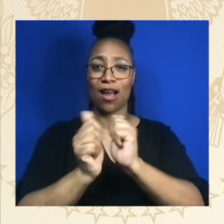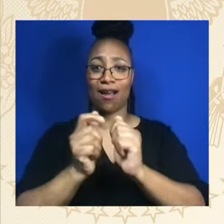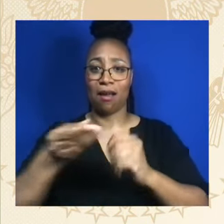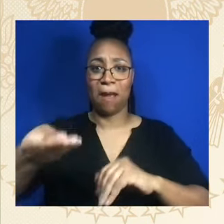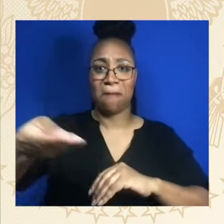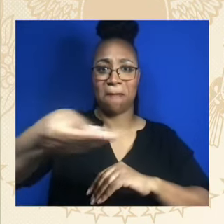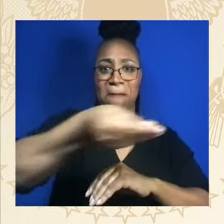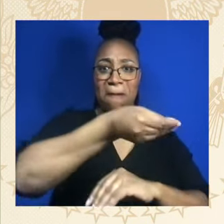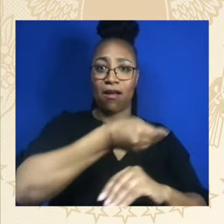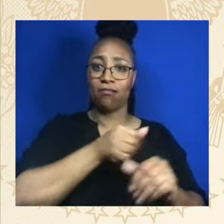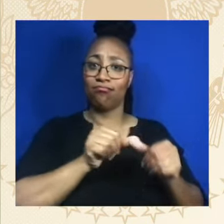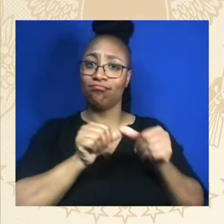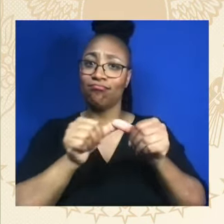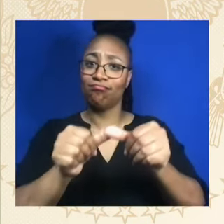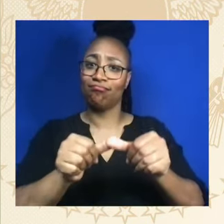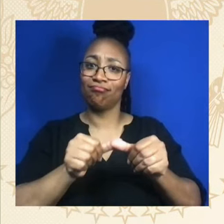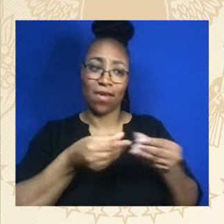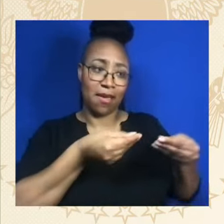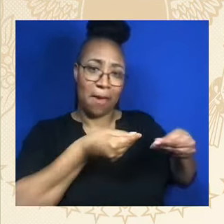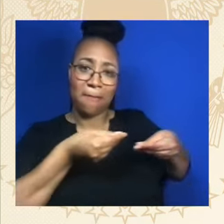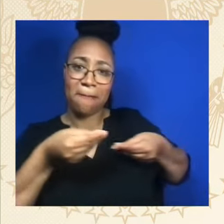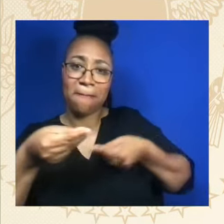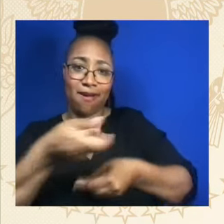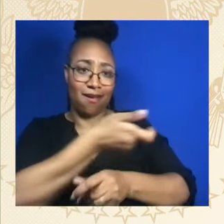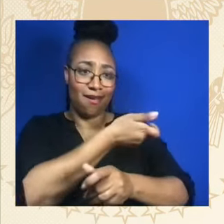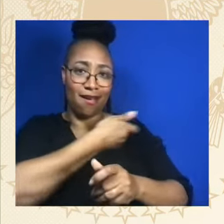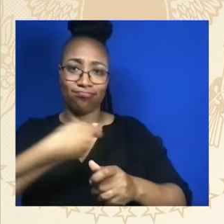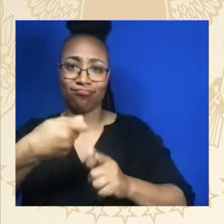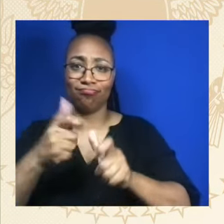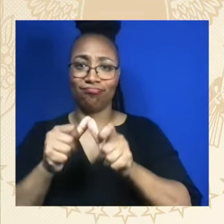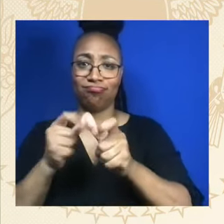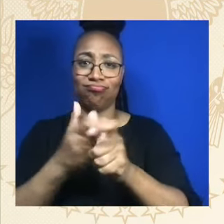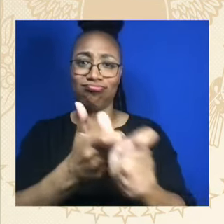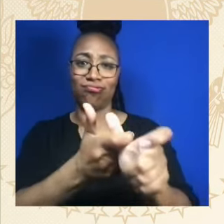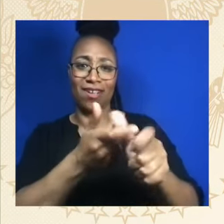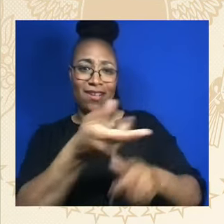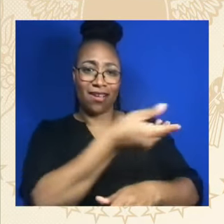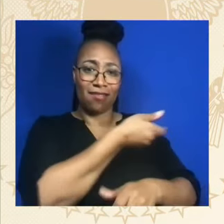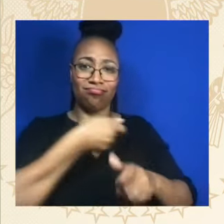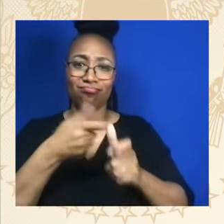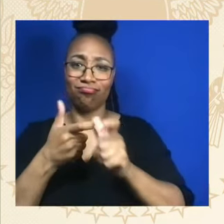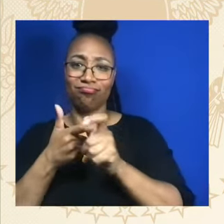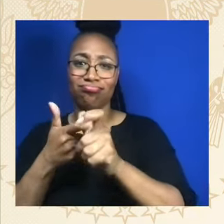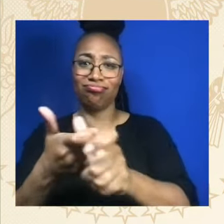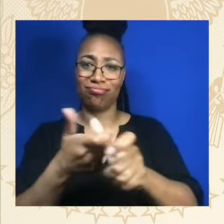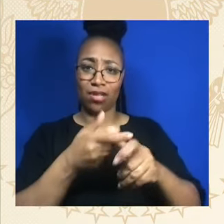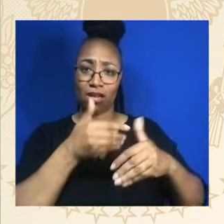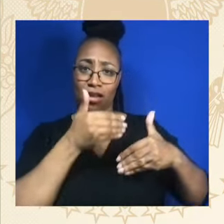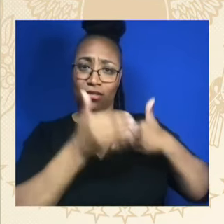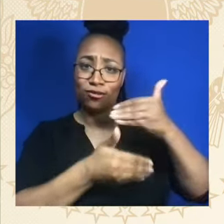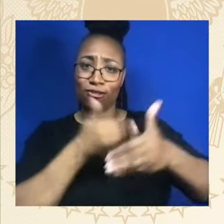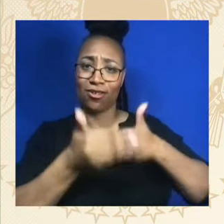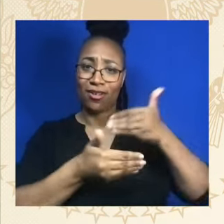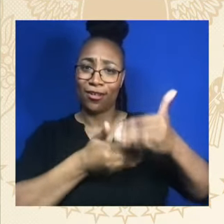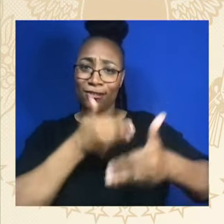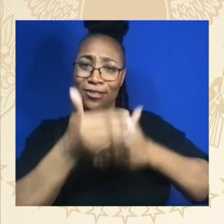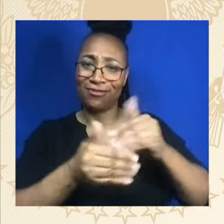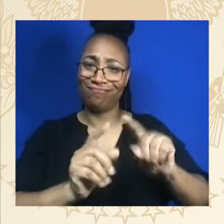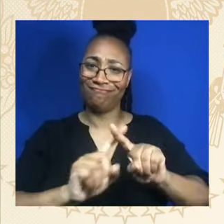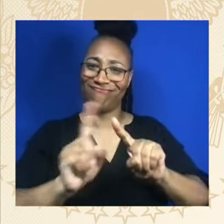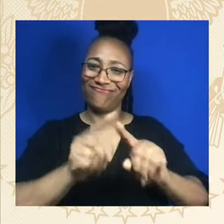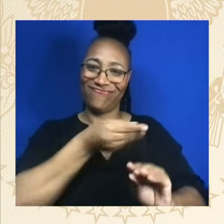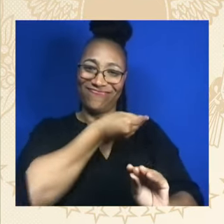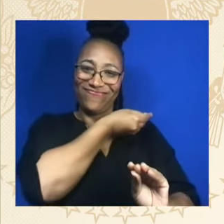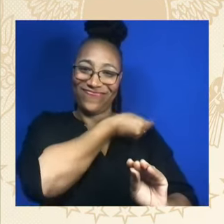to the next generation. So during Black History Month, we celebrate the heroes of the